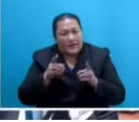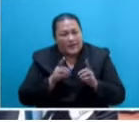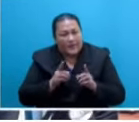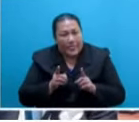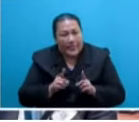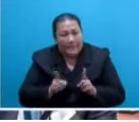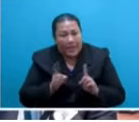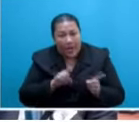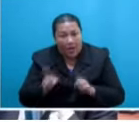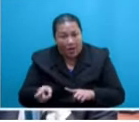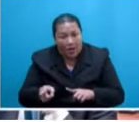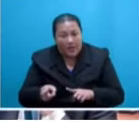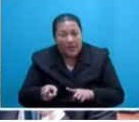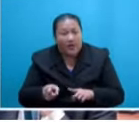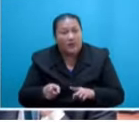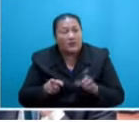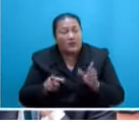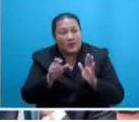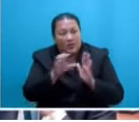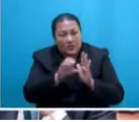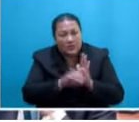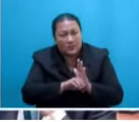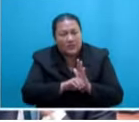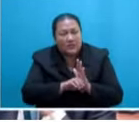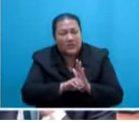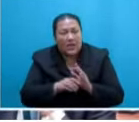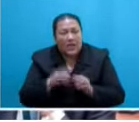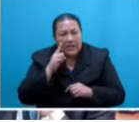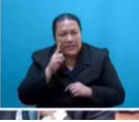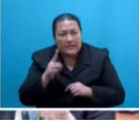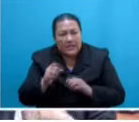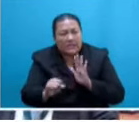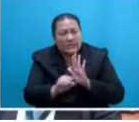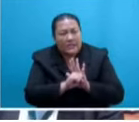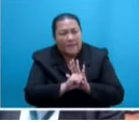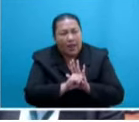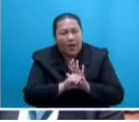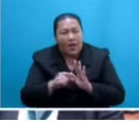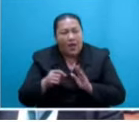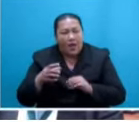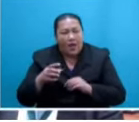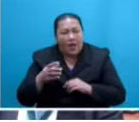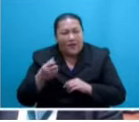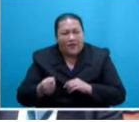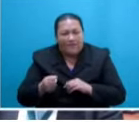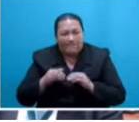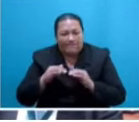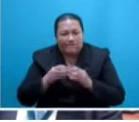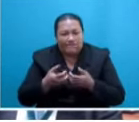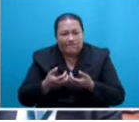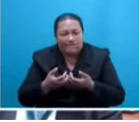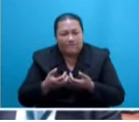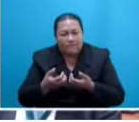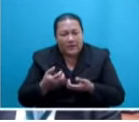the President is perceived to be the Head of State and is seen a symbol of national unity. It is not His Excellency's speech, but